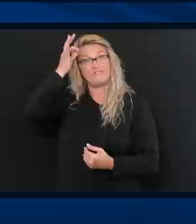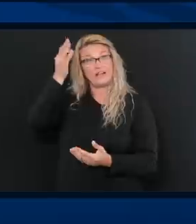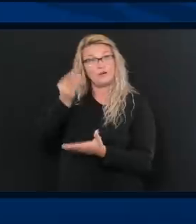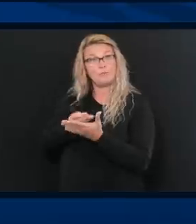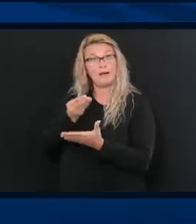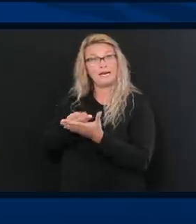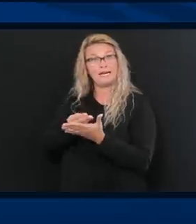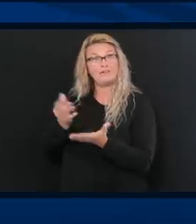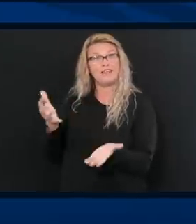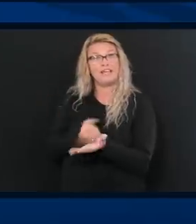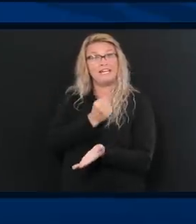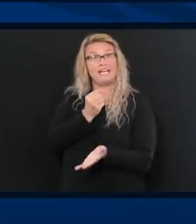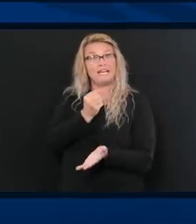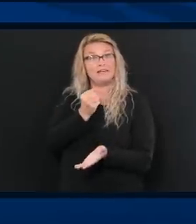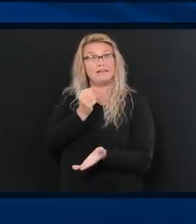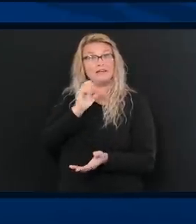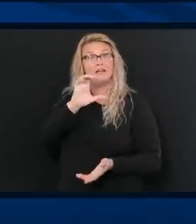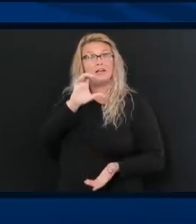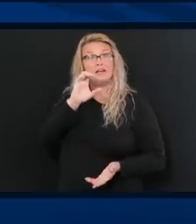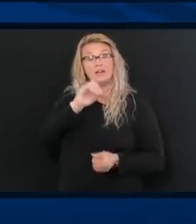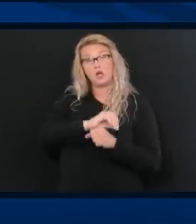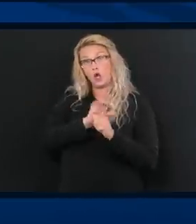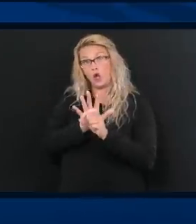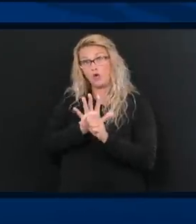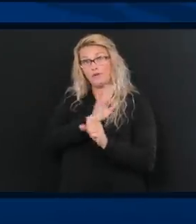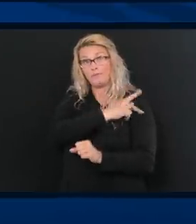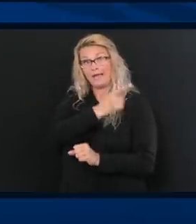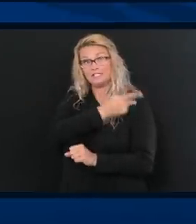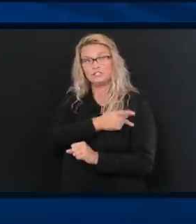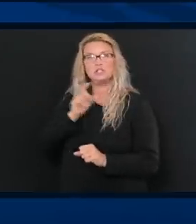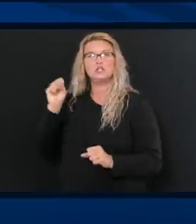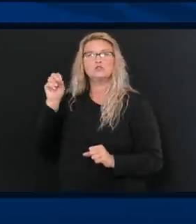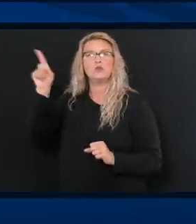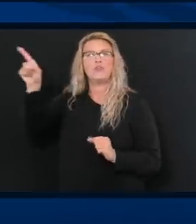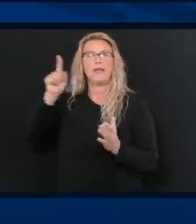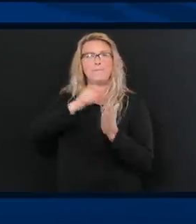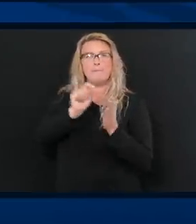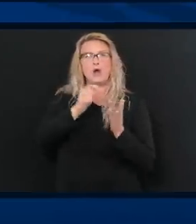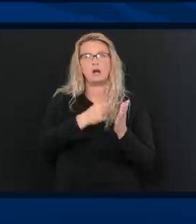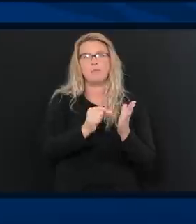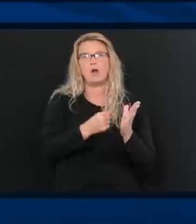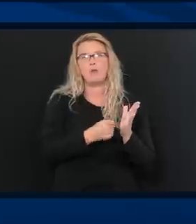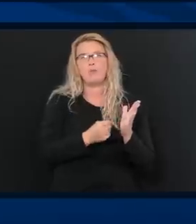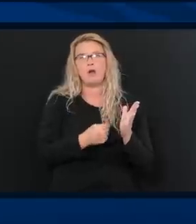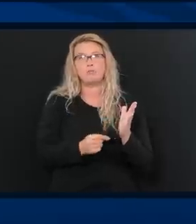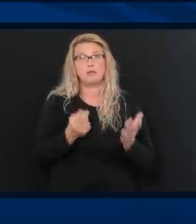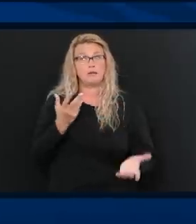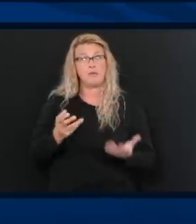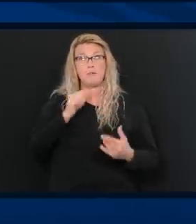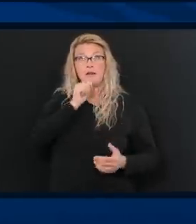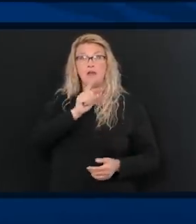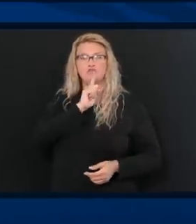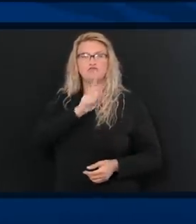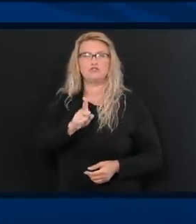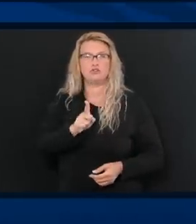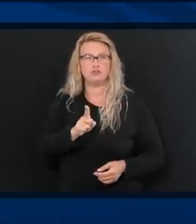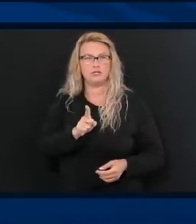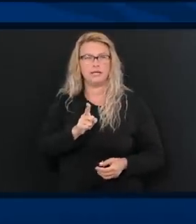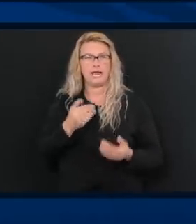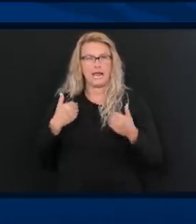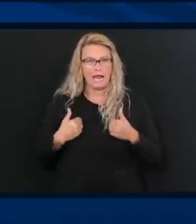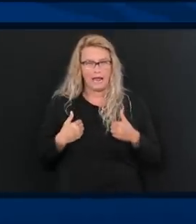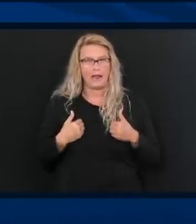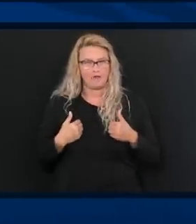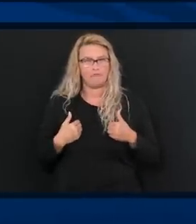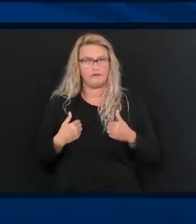patients. So they're just marking down that they have COVID patients when they might not truly have them. So I was wondering if someone could address that.